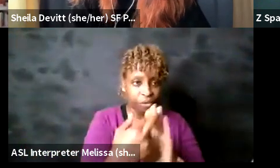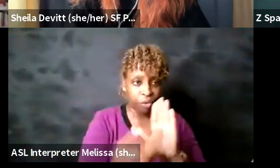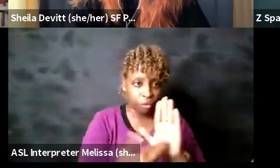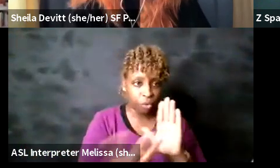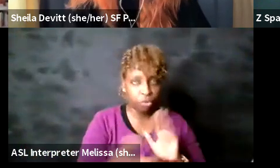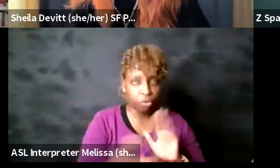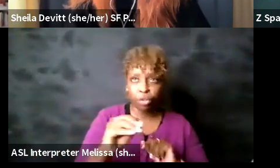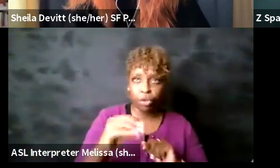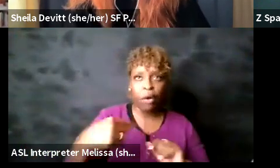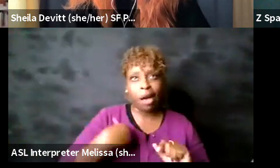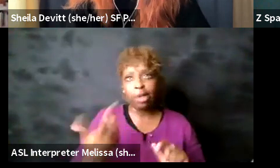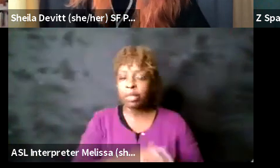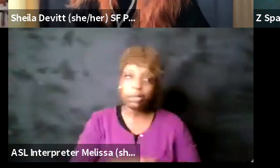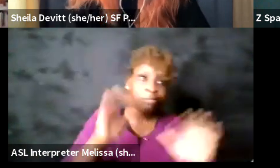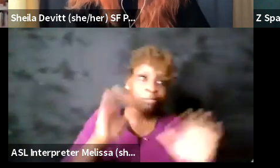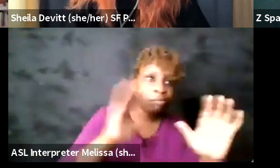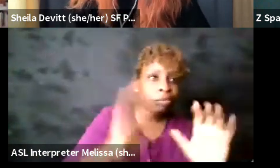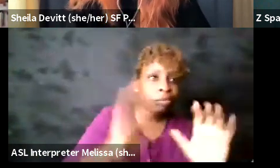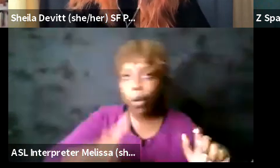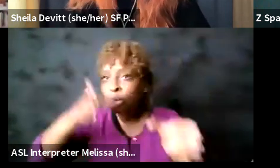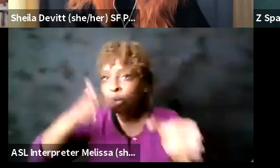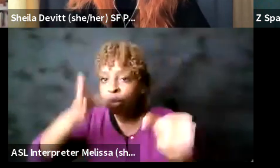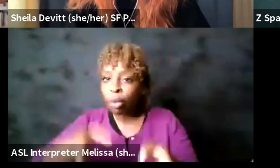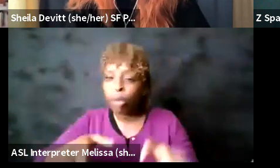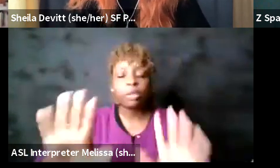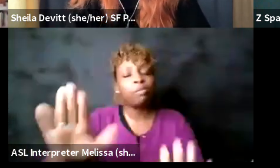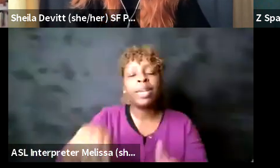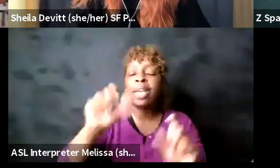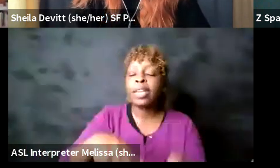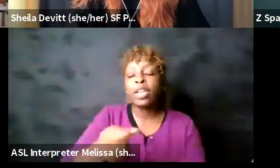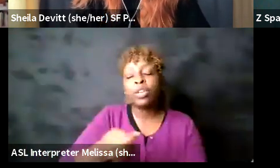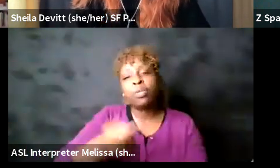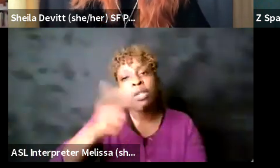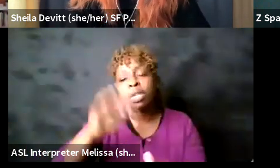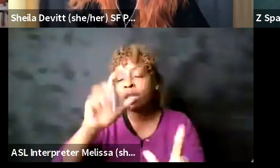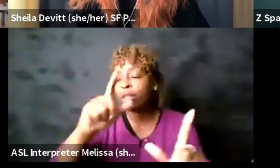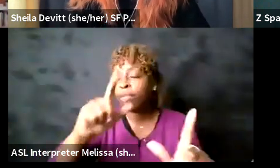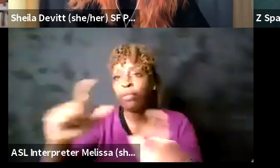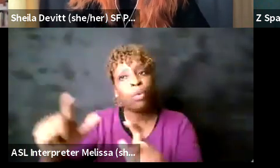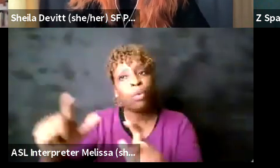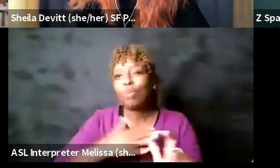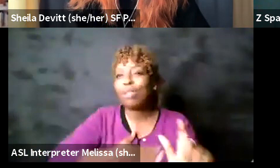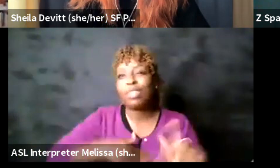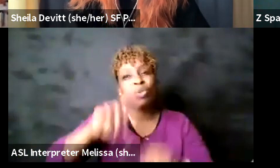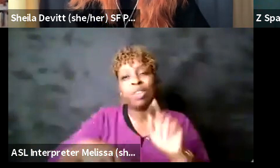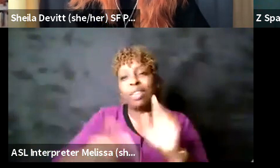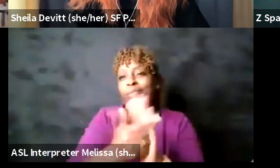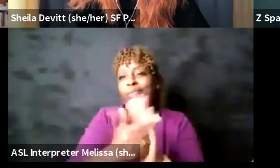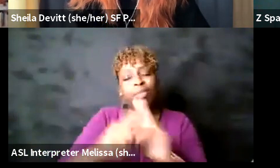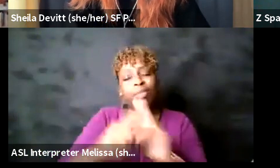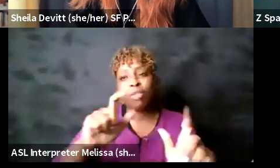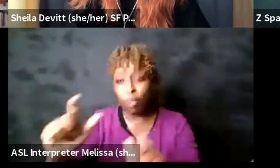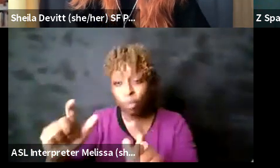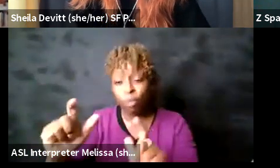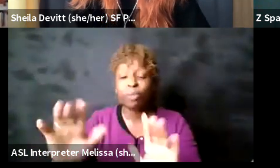and ask them to please delete those photos and please not take any more um and as I mentioned the the venue that exists above